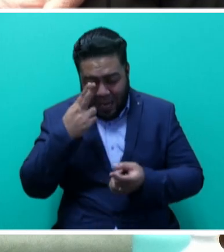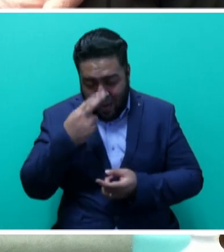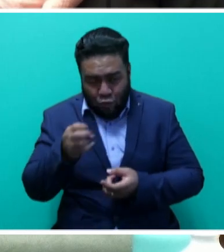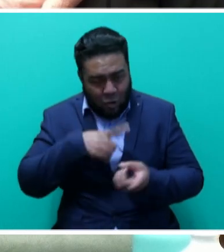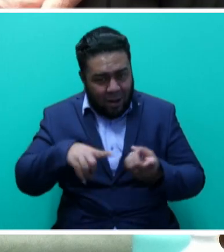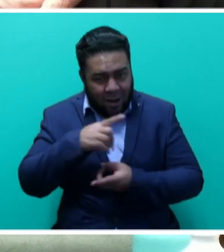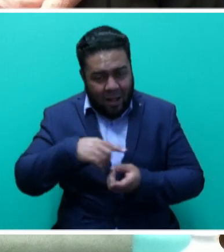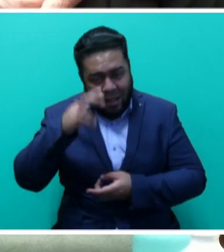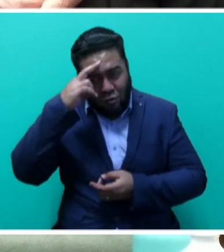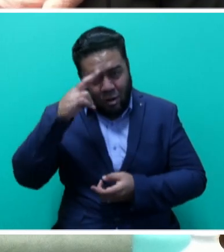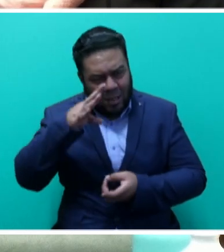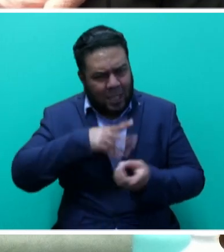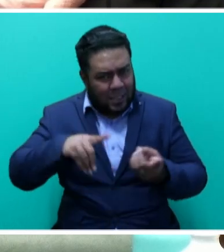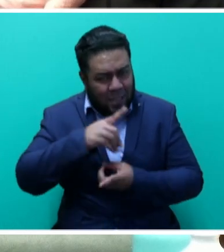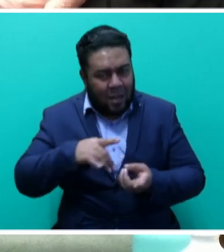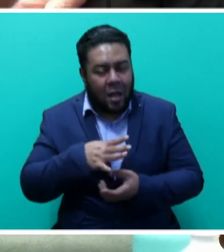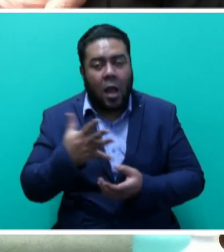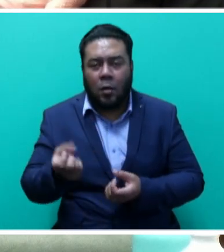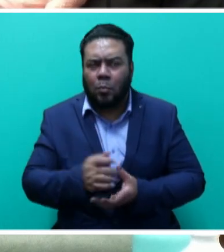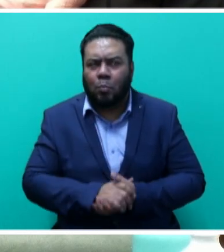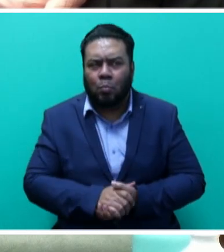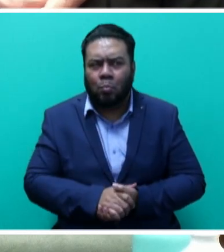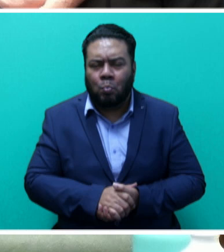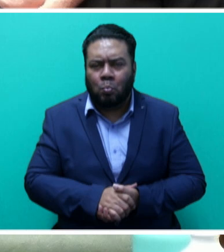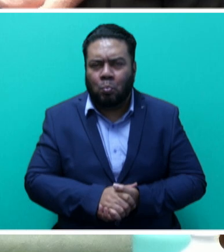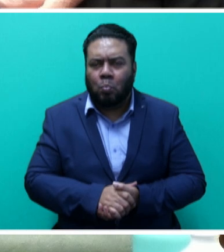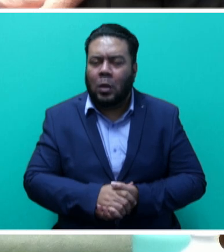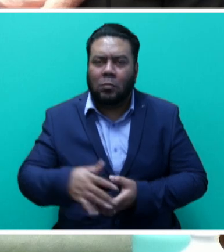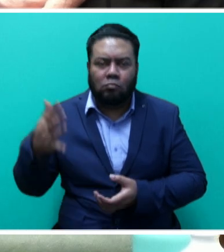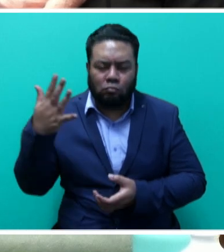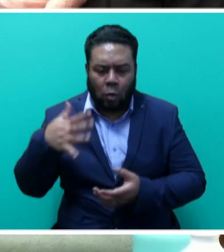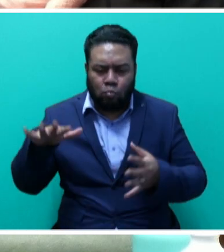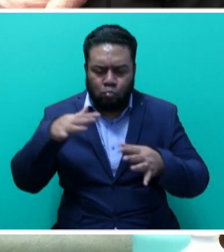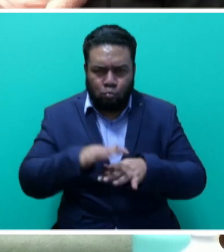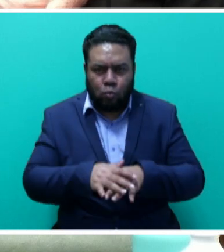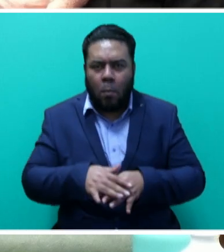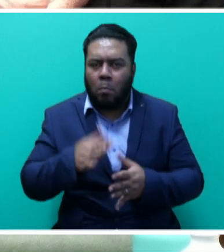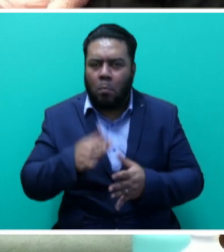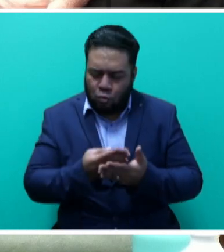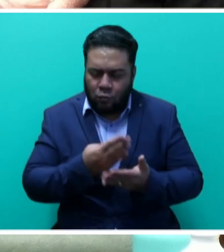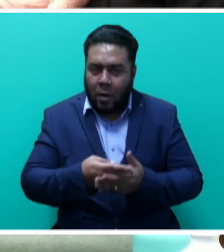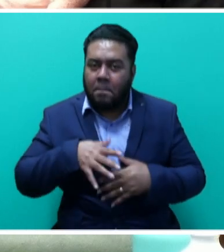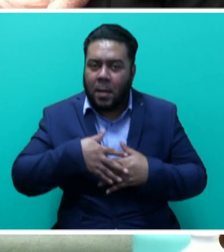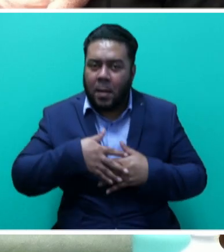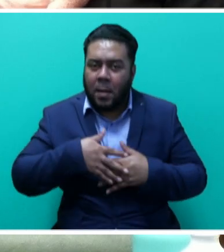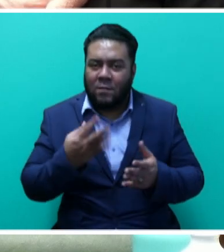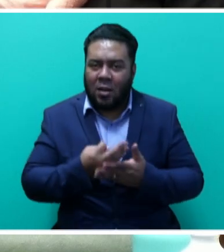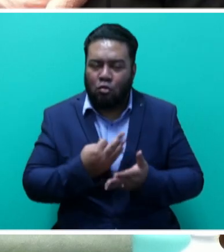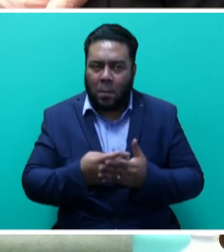and conditioned on sound macroeconomic and public financial management